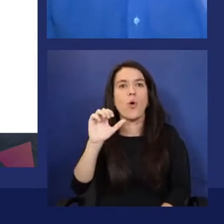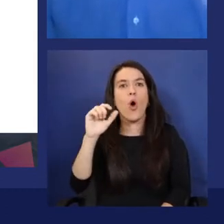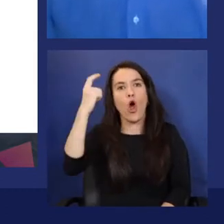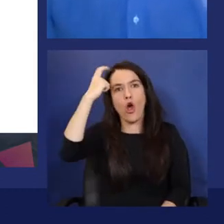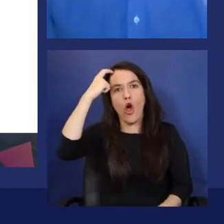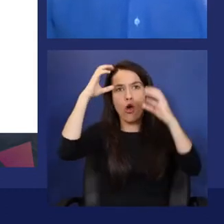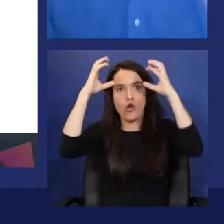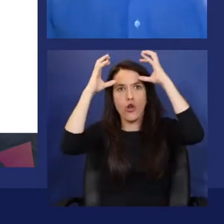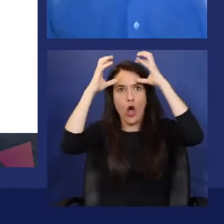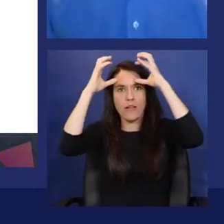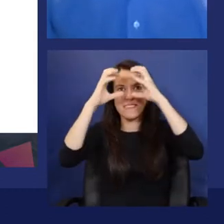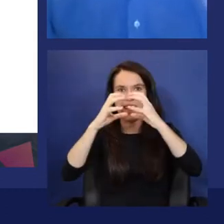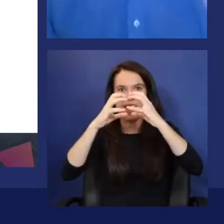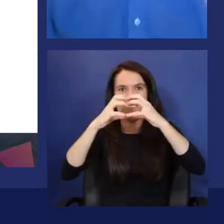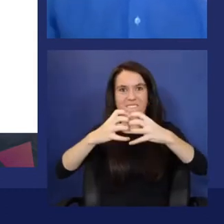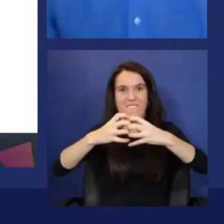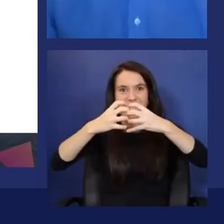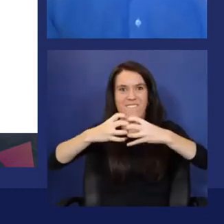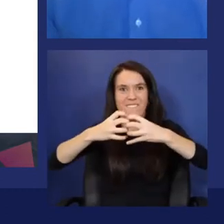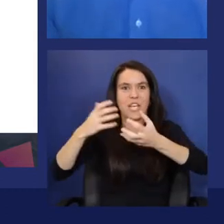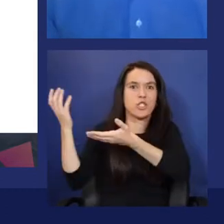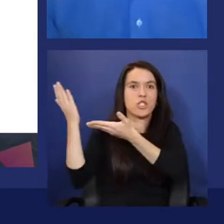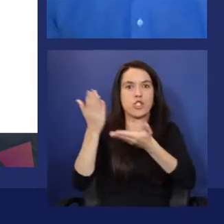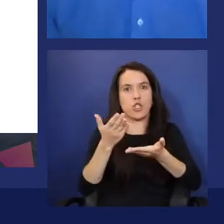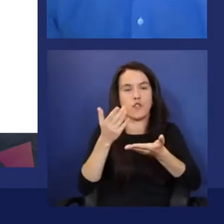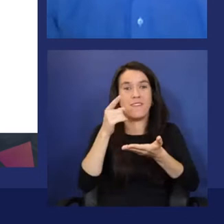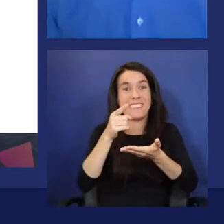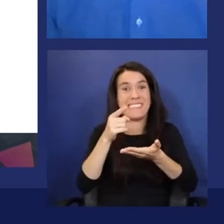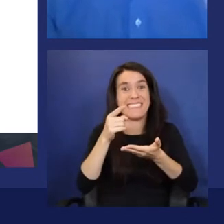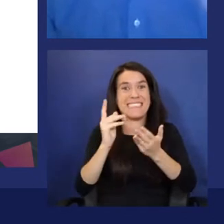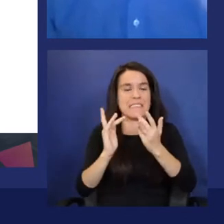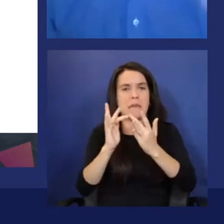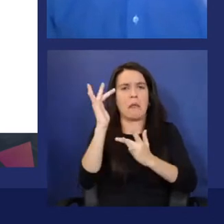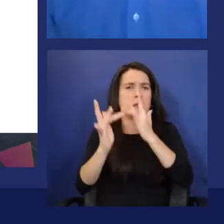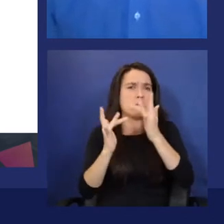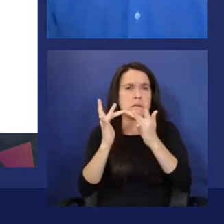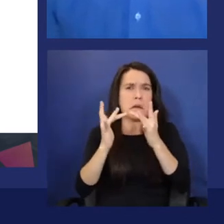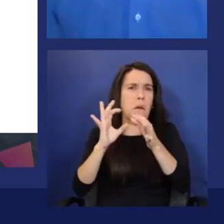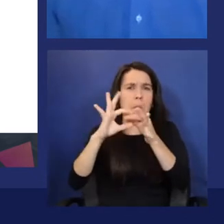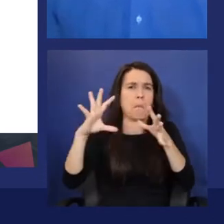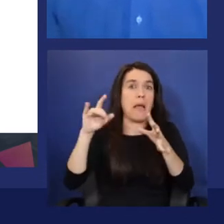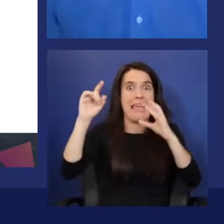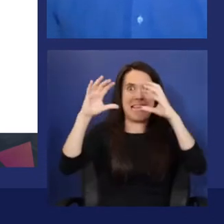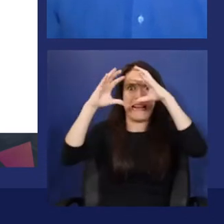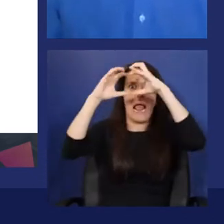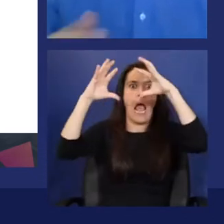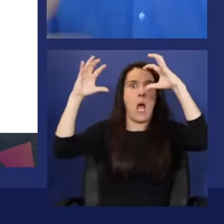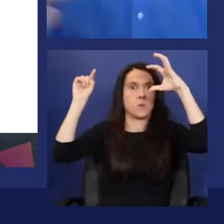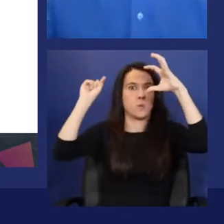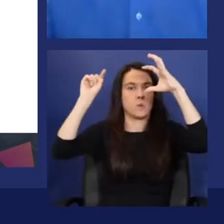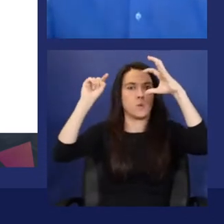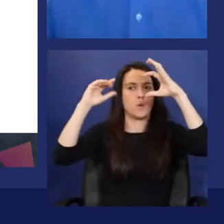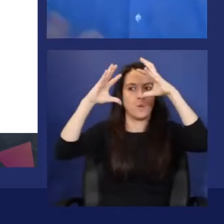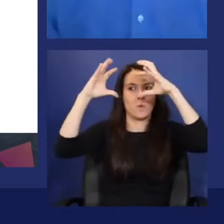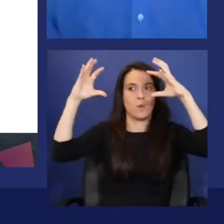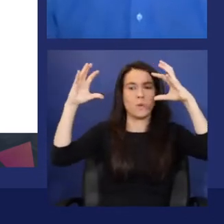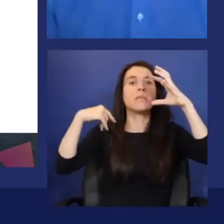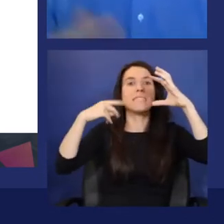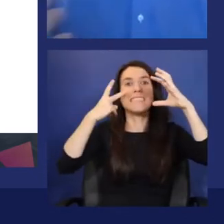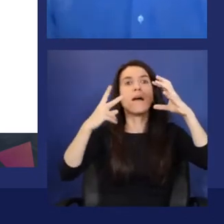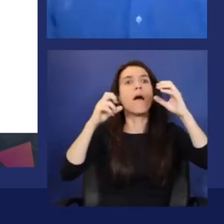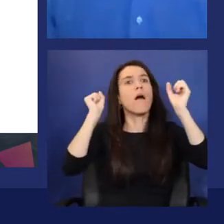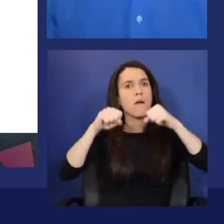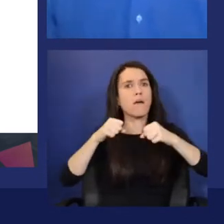It's a serverless platform completely hosted in the Azure Cloud with the potential also to run at the edge.